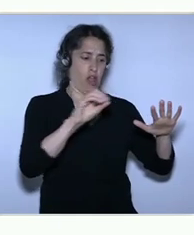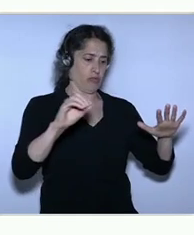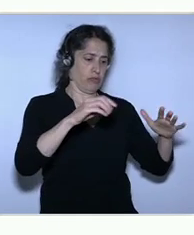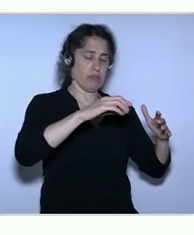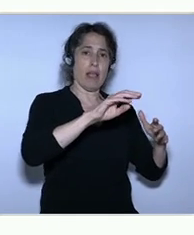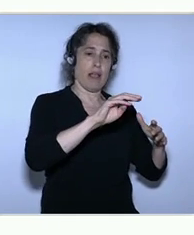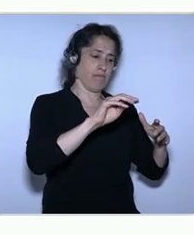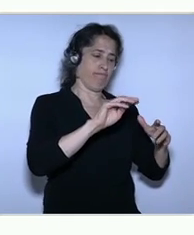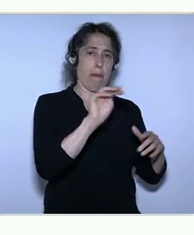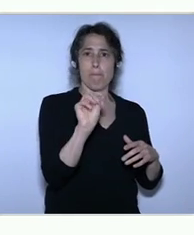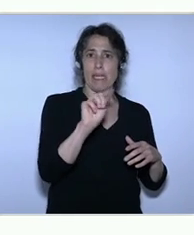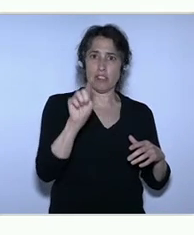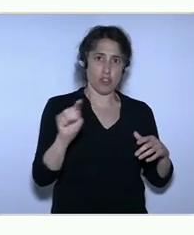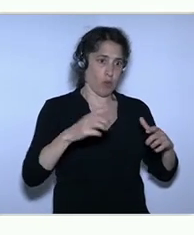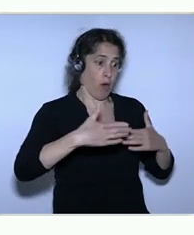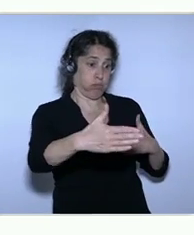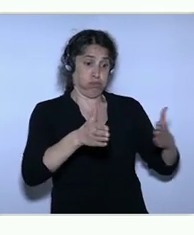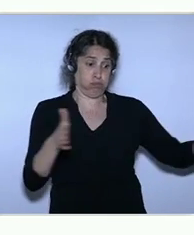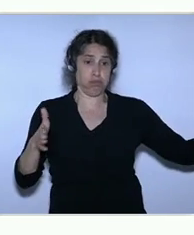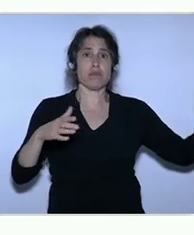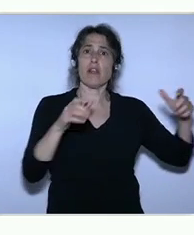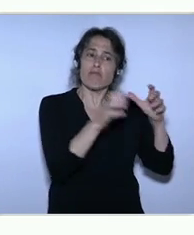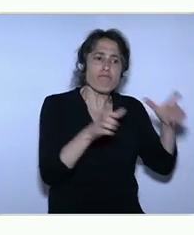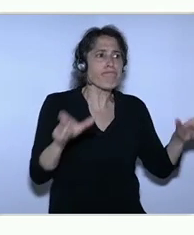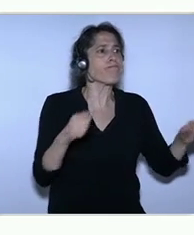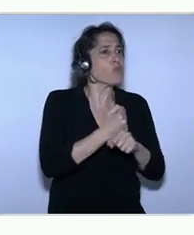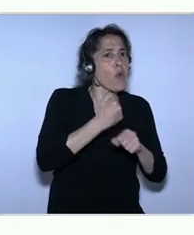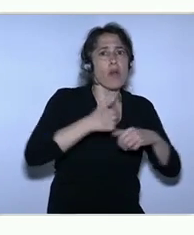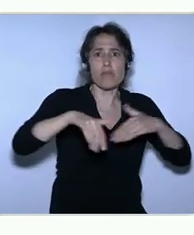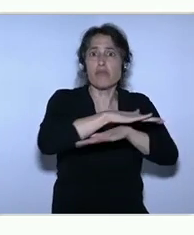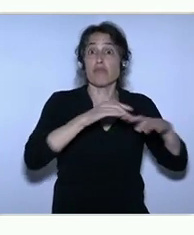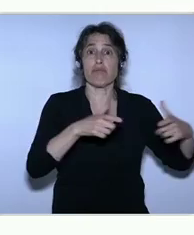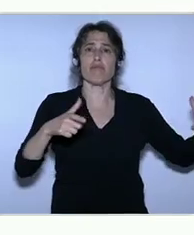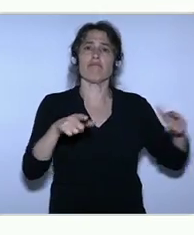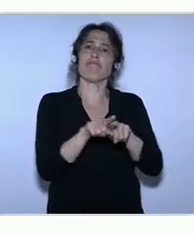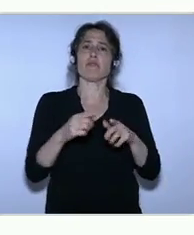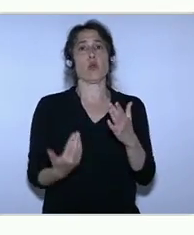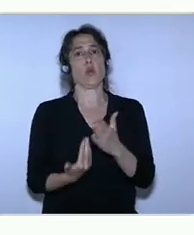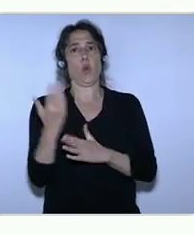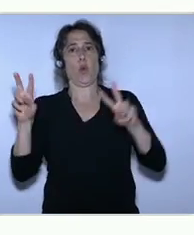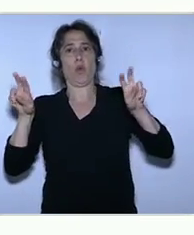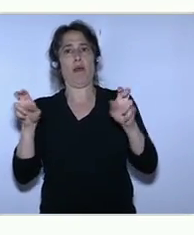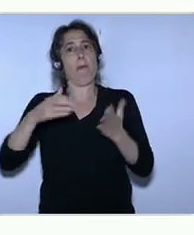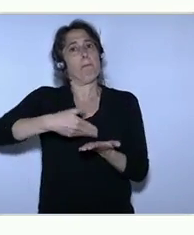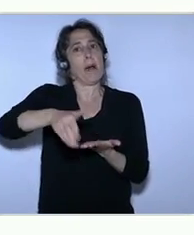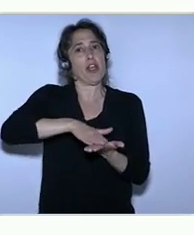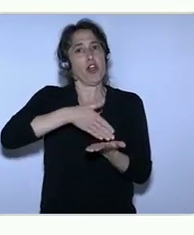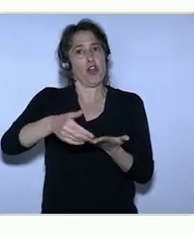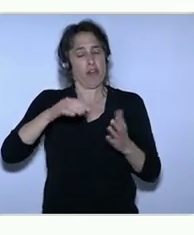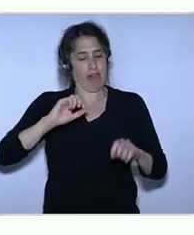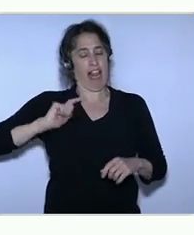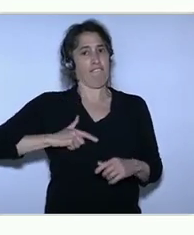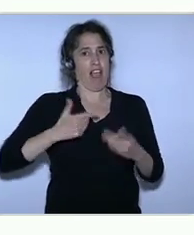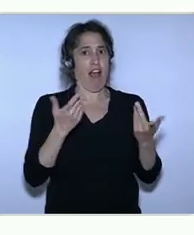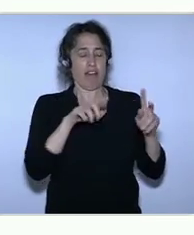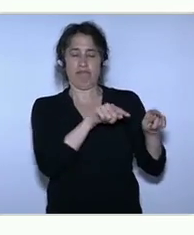butter, the new exports. Let me give you some examples. So, one of our early startups and members was